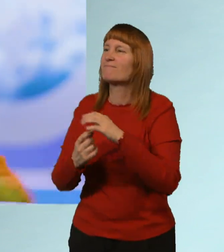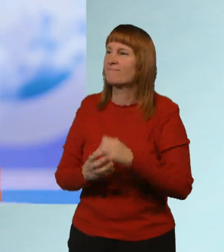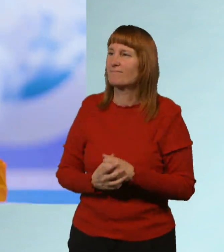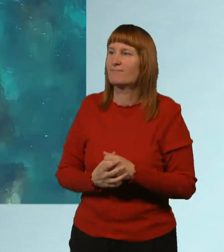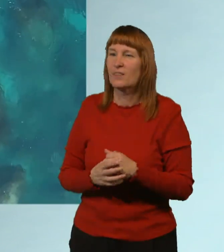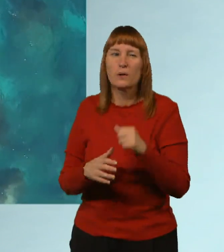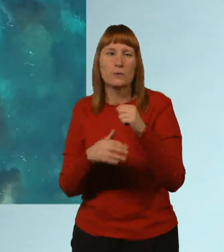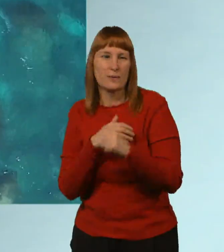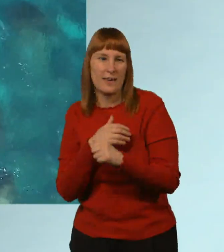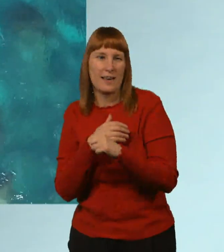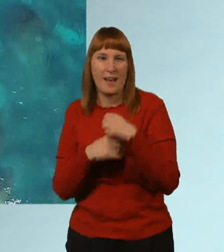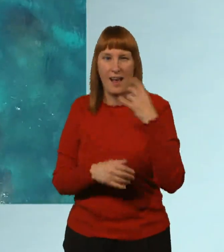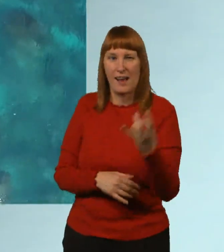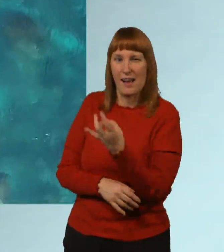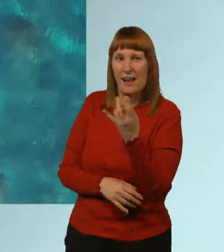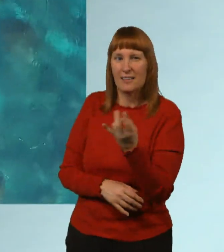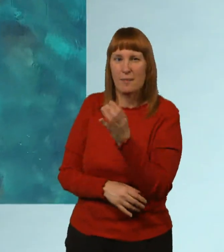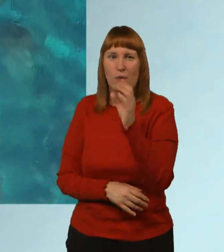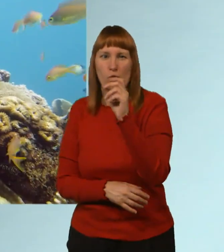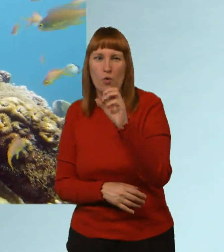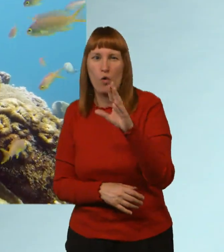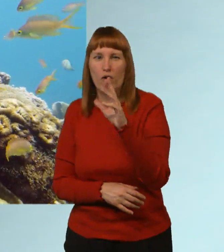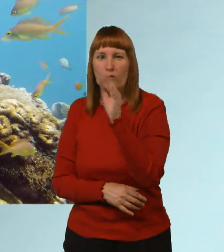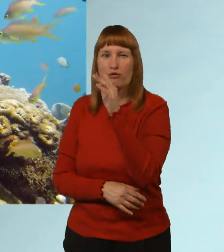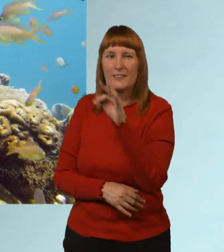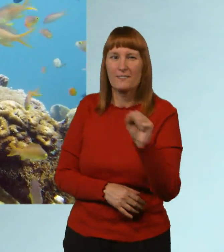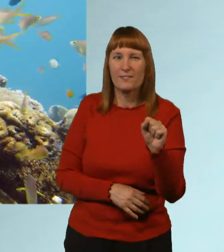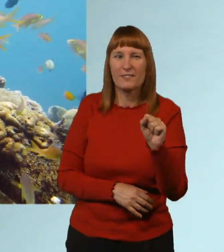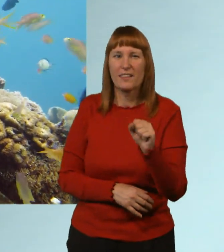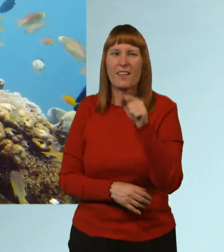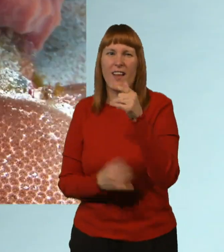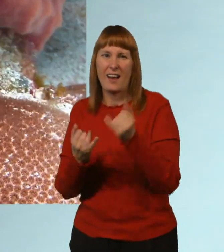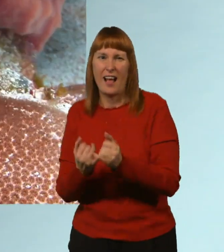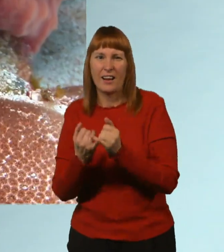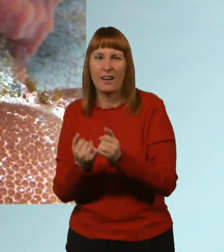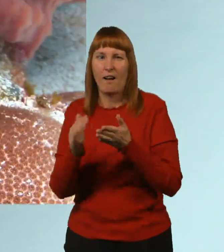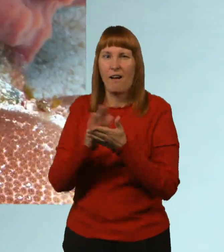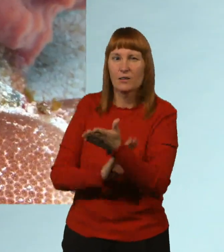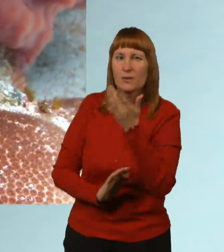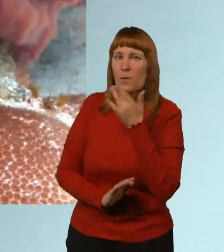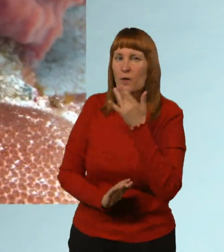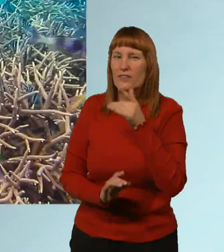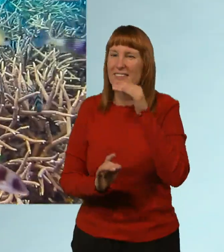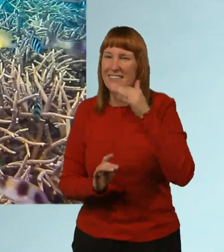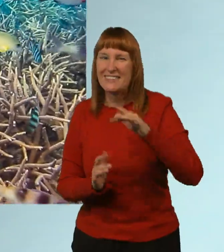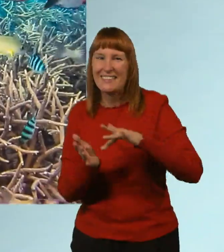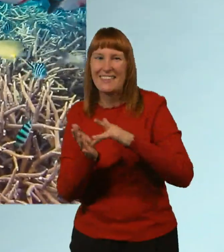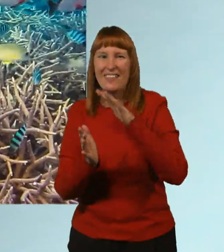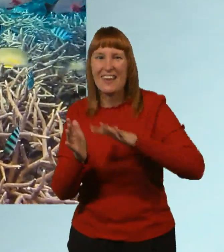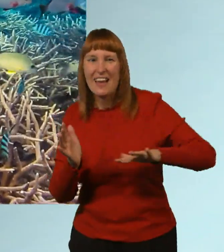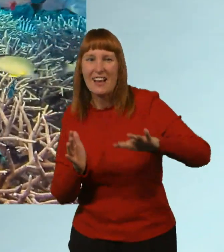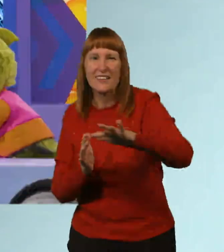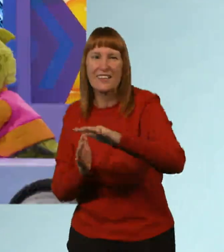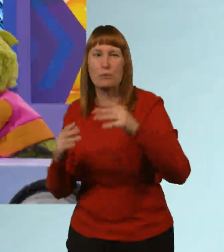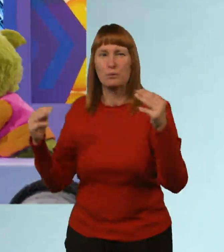Today I asked about coral reefs They're like an underwater city in the